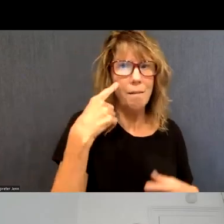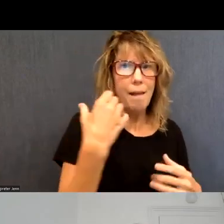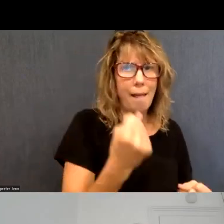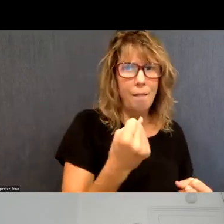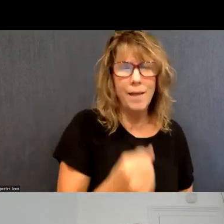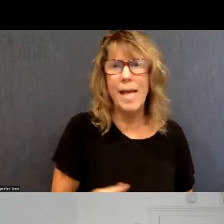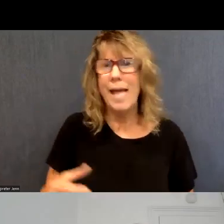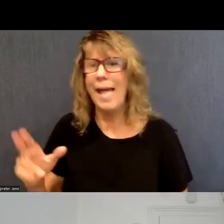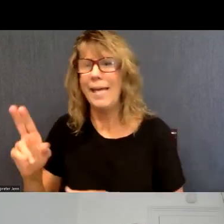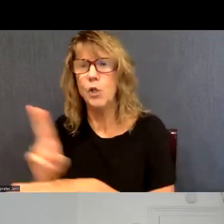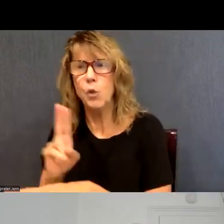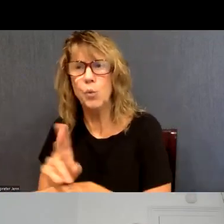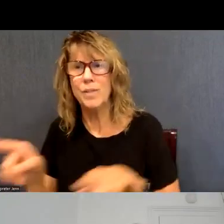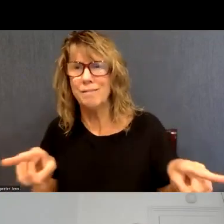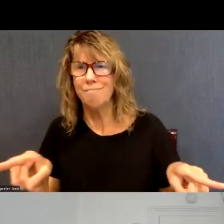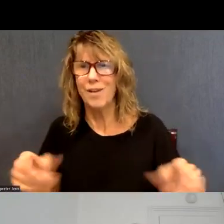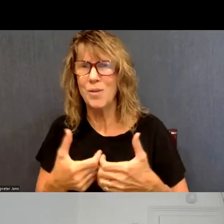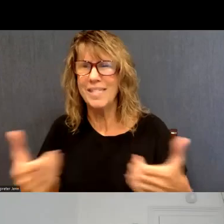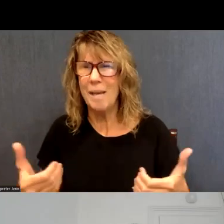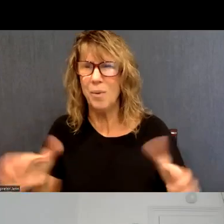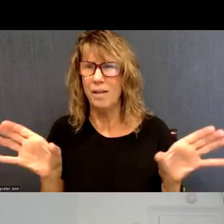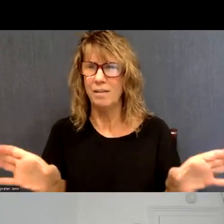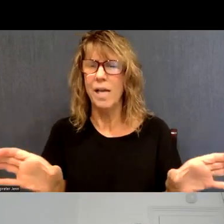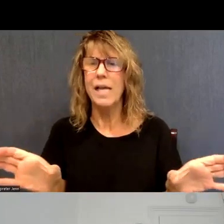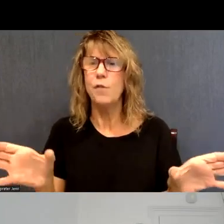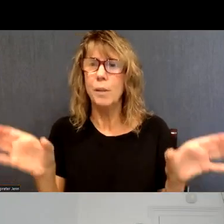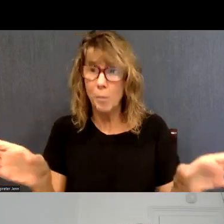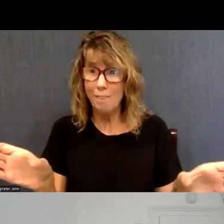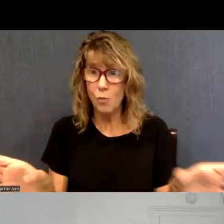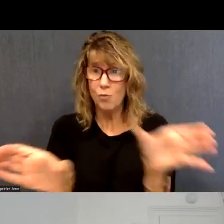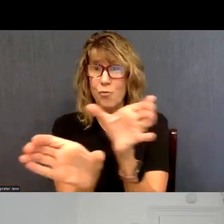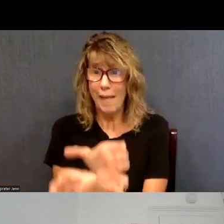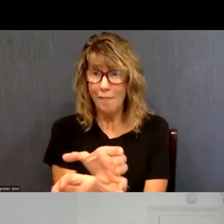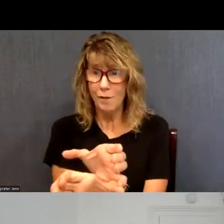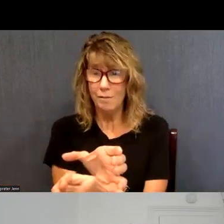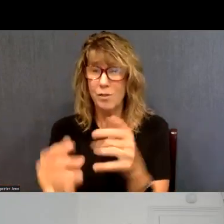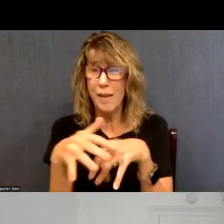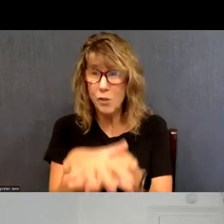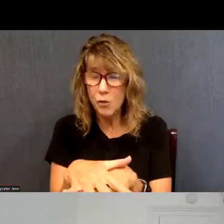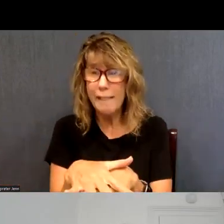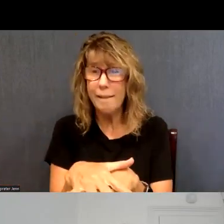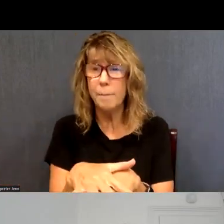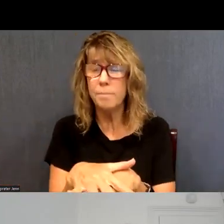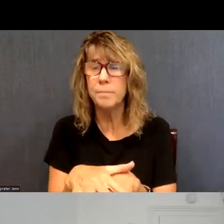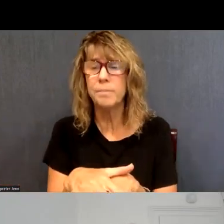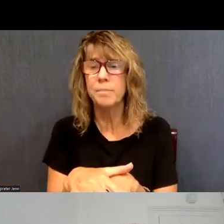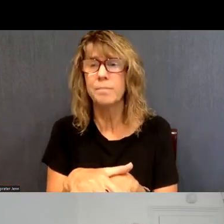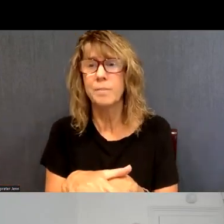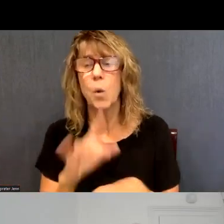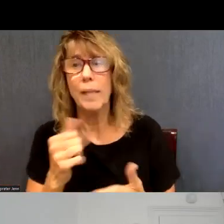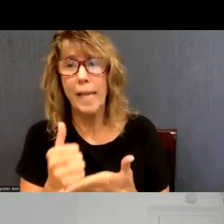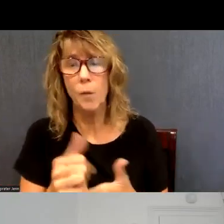one where they're integrated together. And so, um, anything we can do to promote that integration makes a world of